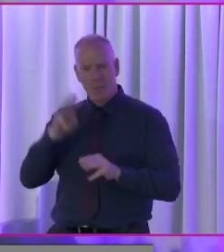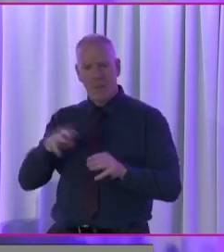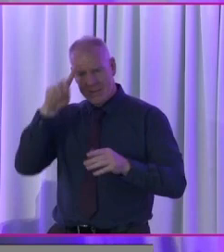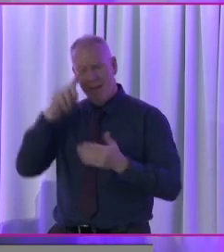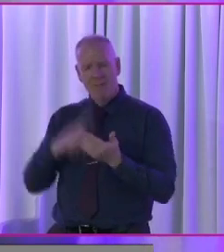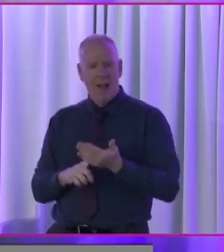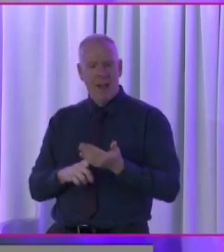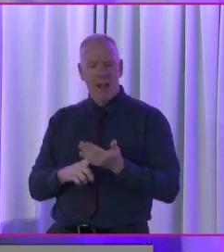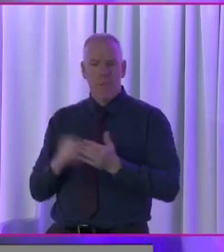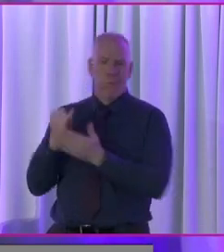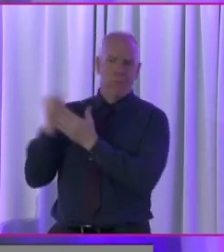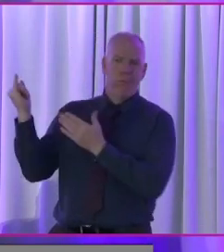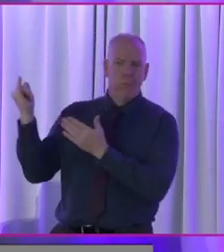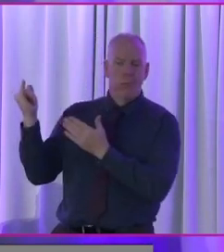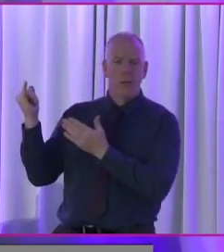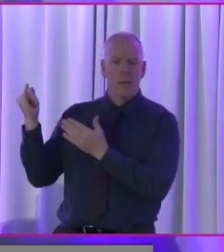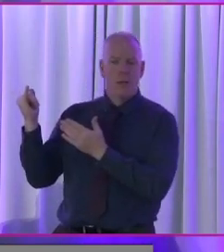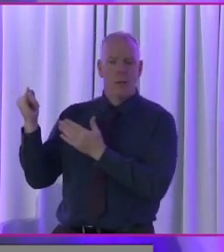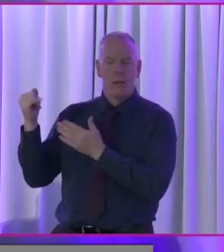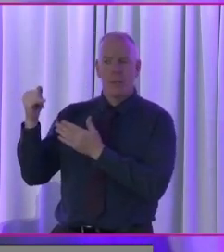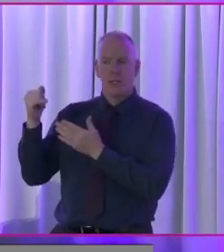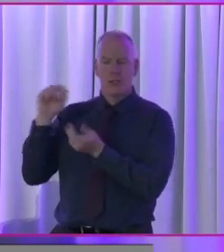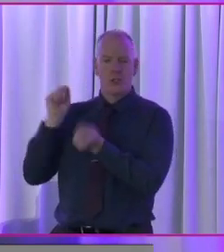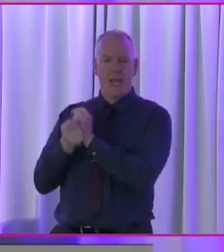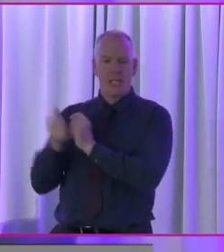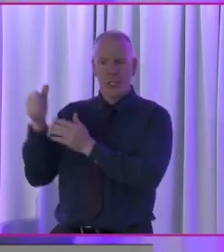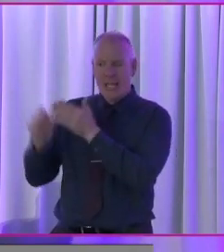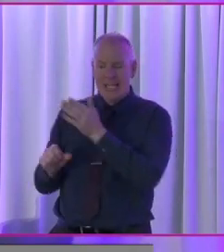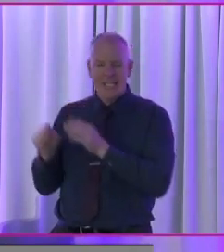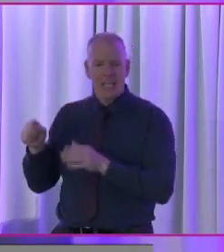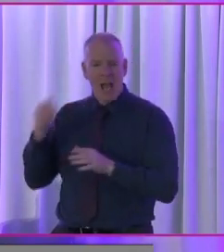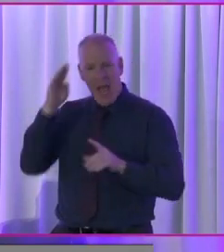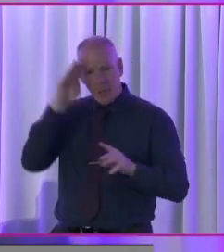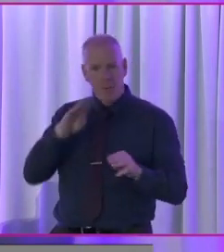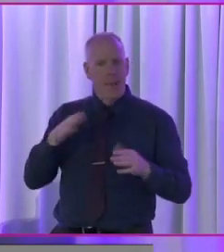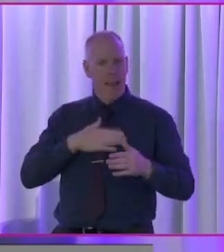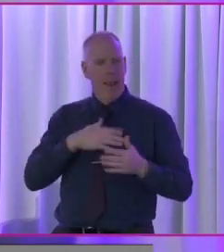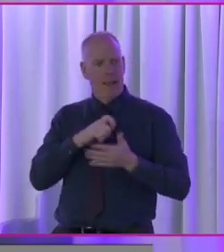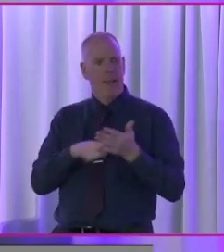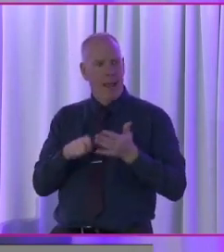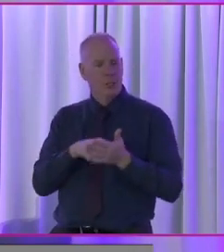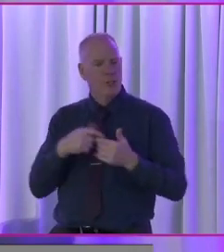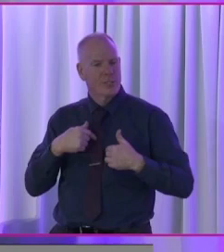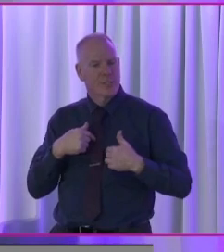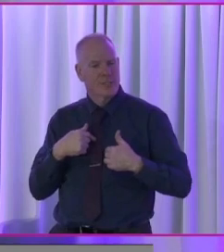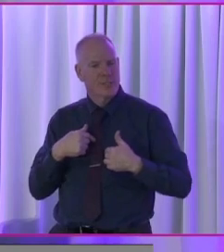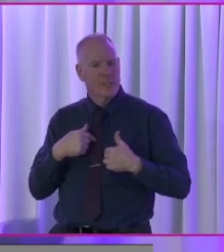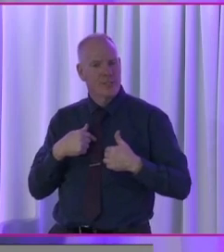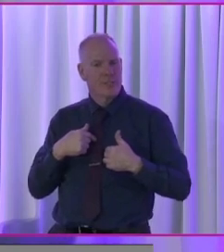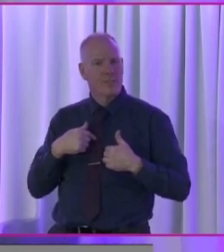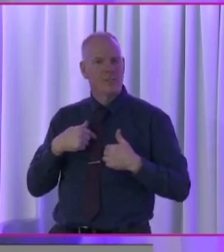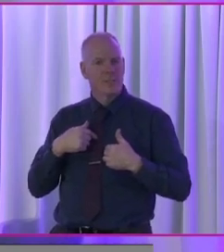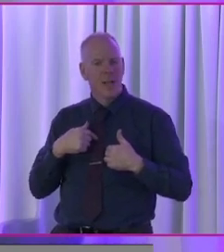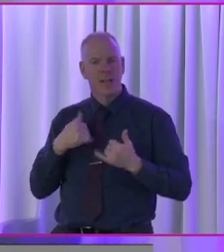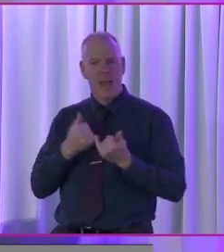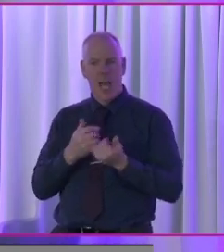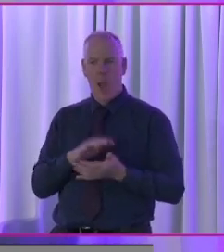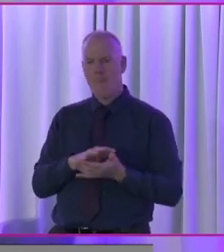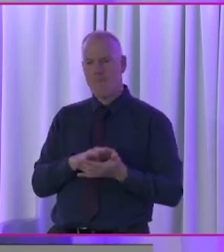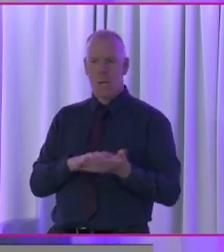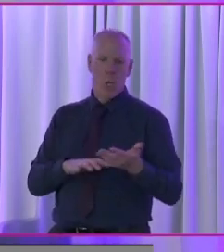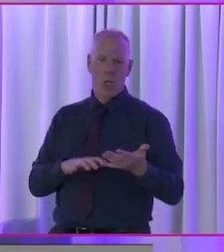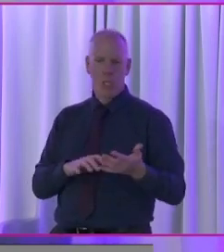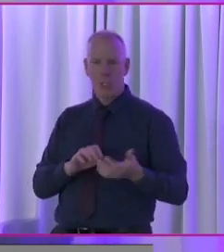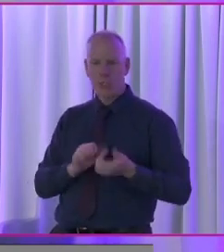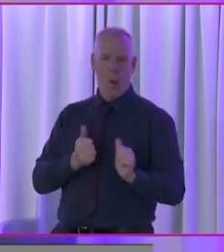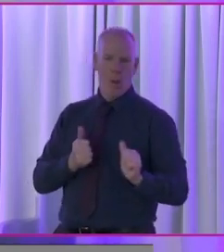to reject those proposals for a change. Irish people like elections. They, they see it as a blood sport. They like the